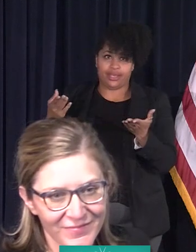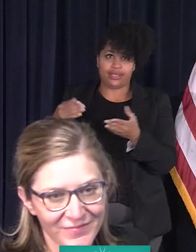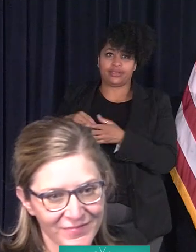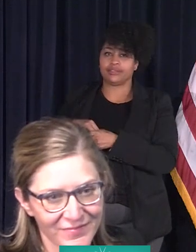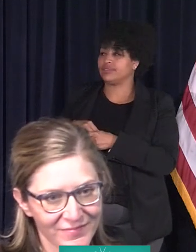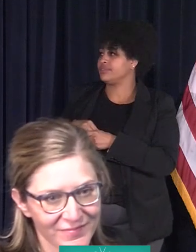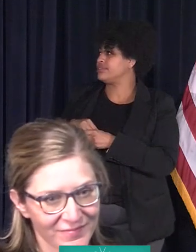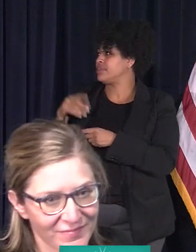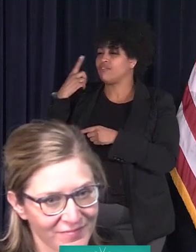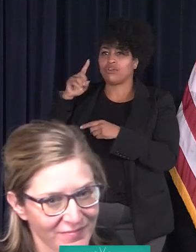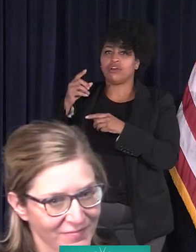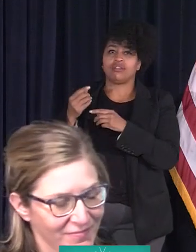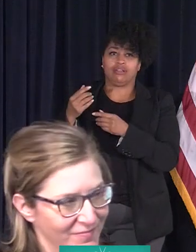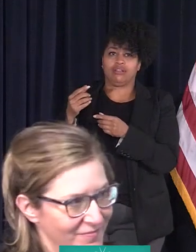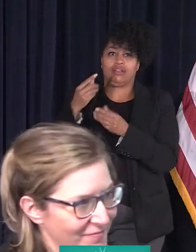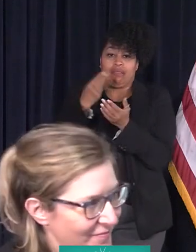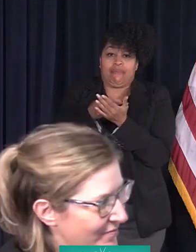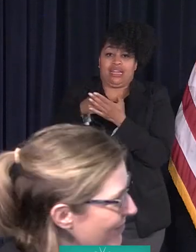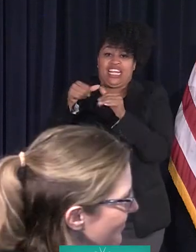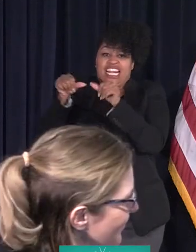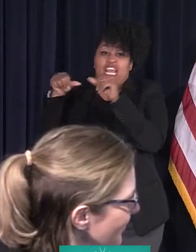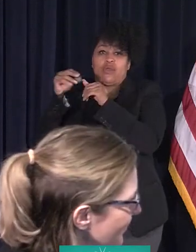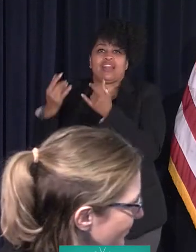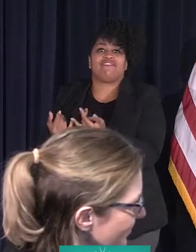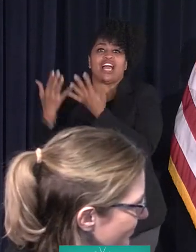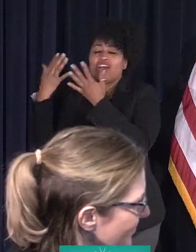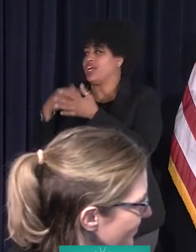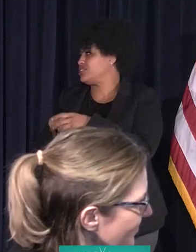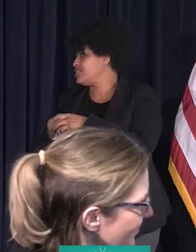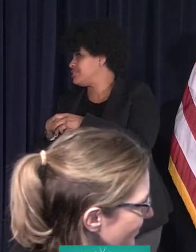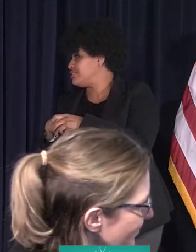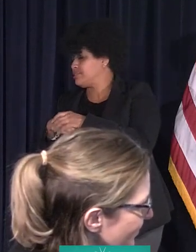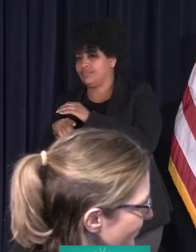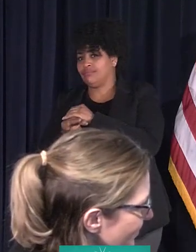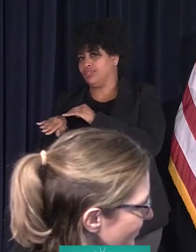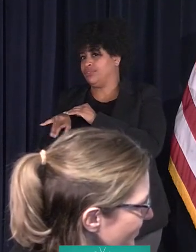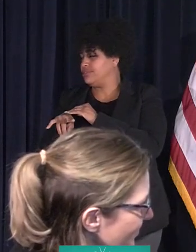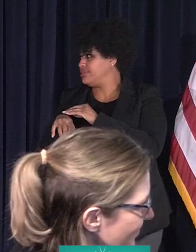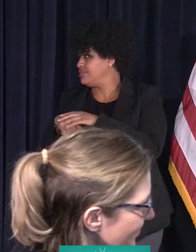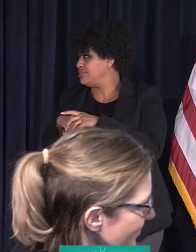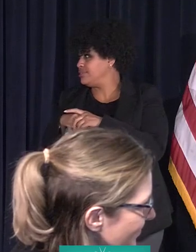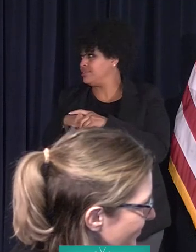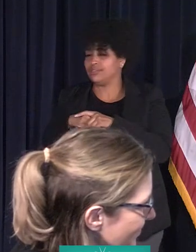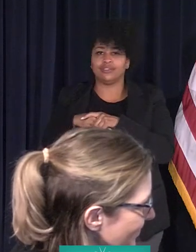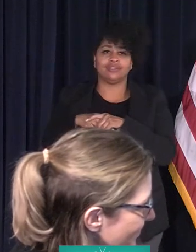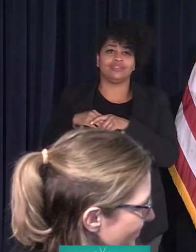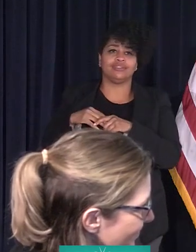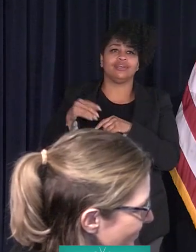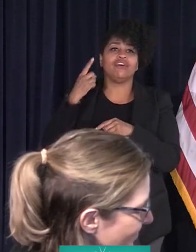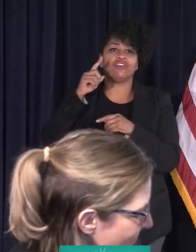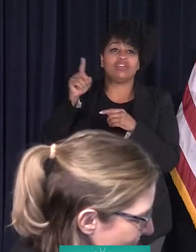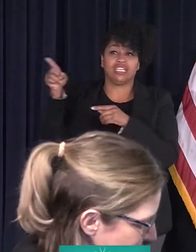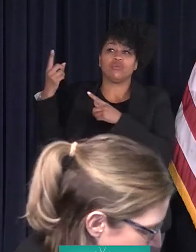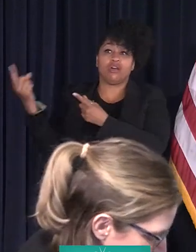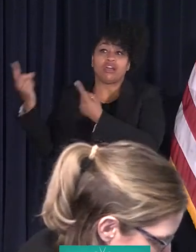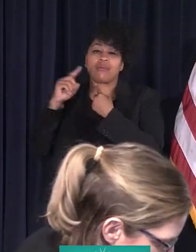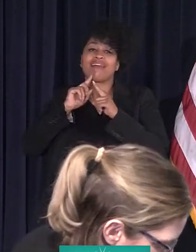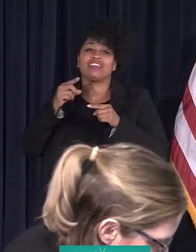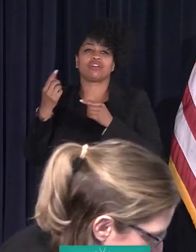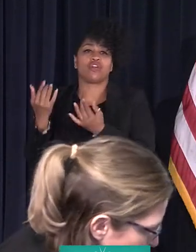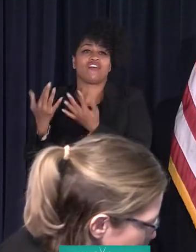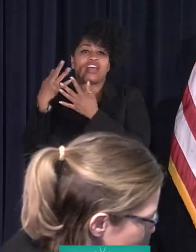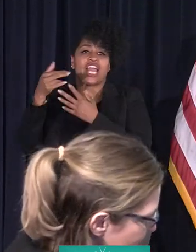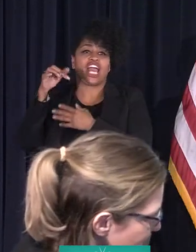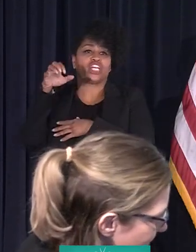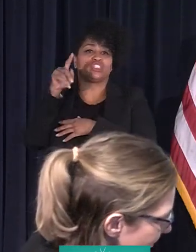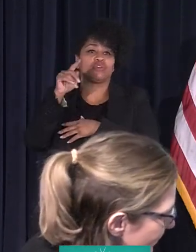area and the fire hydrant. I don't know that we have any grants. Gary Brown is going to come up and answer the fire hydrant question. But if